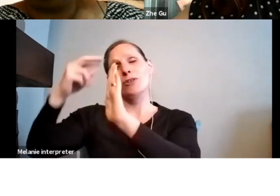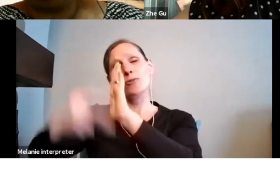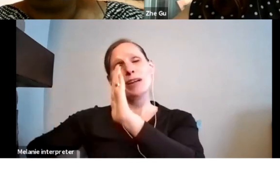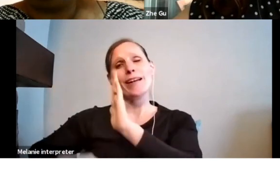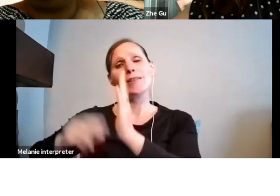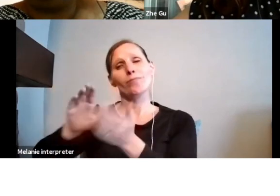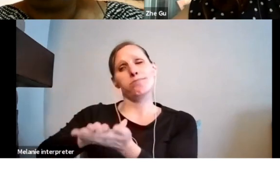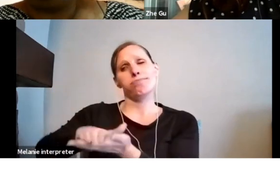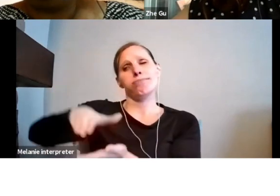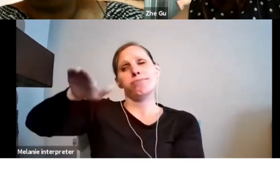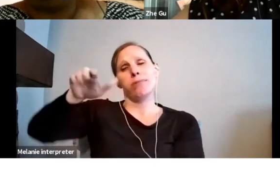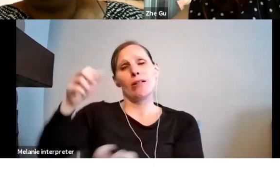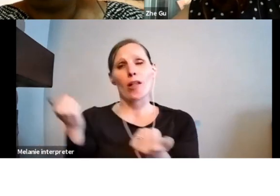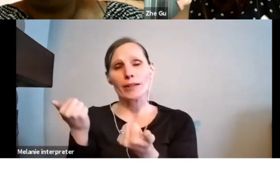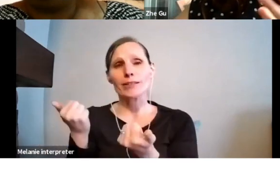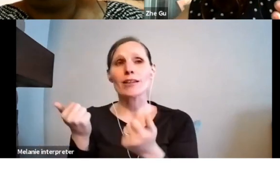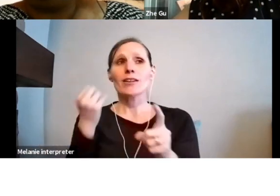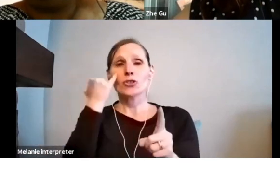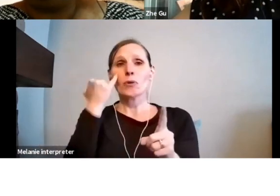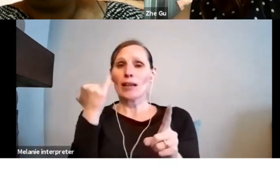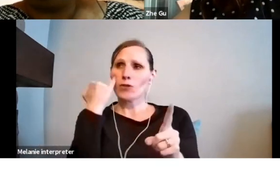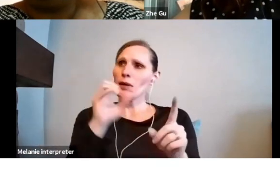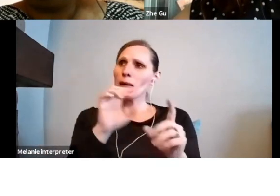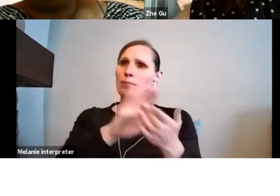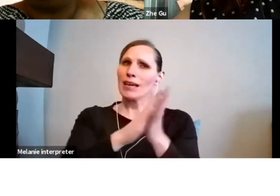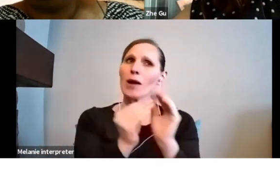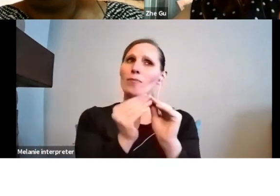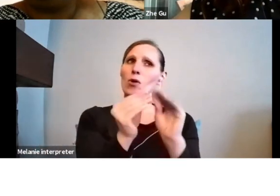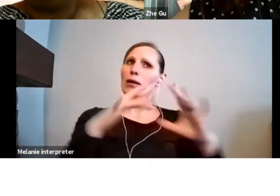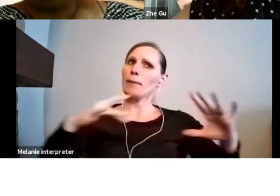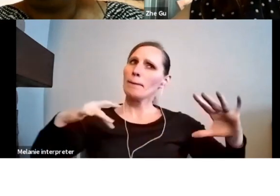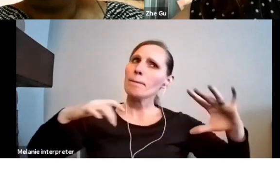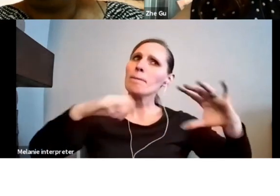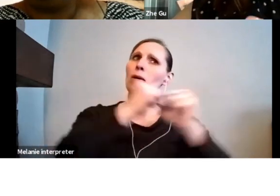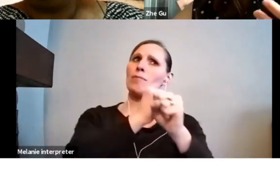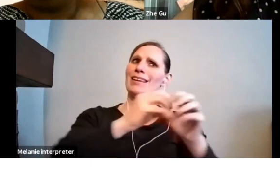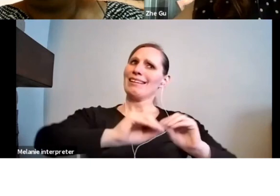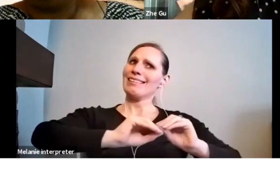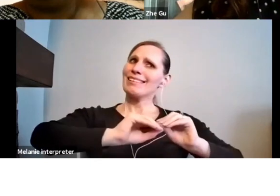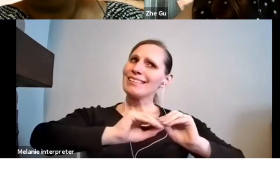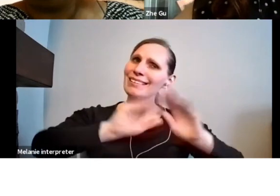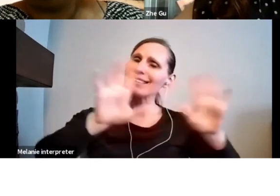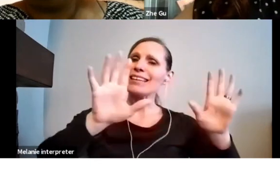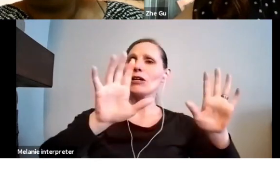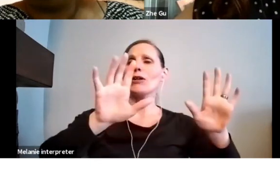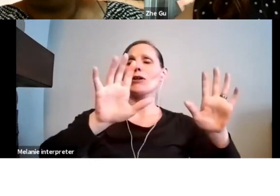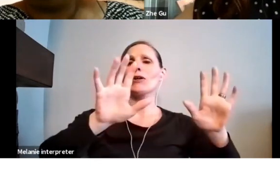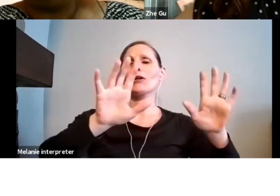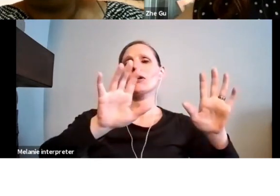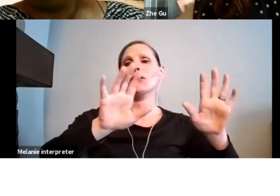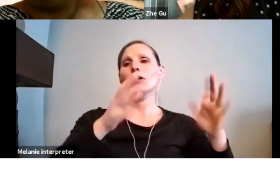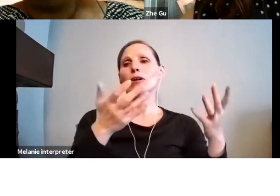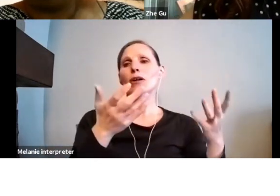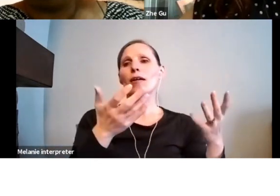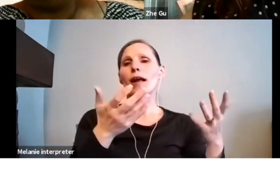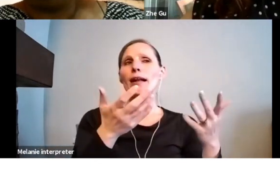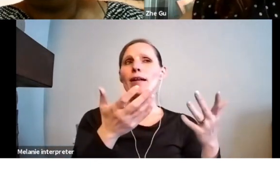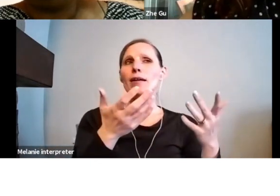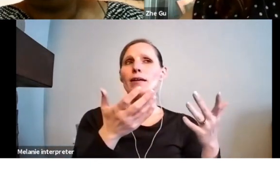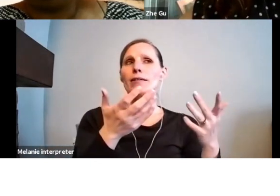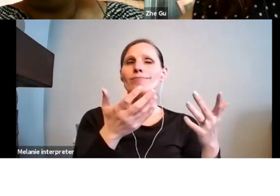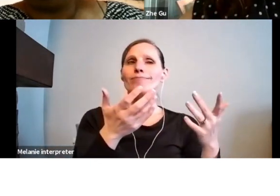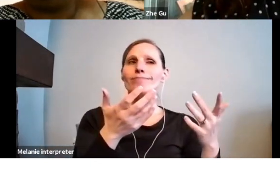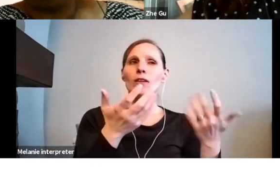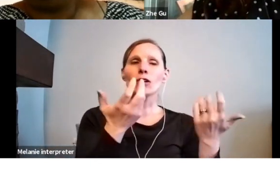who you are as an artist at the moment, and what you think is important to really help them